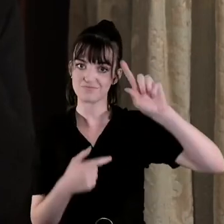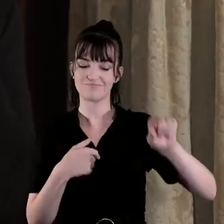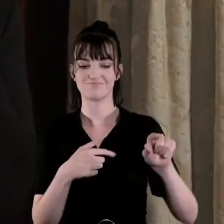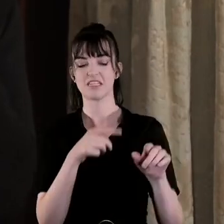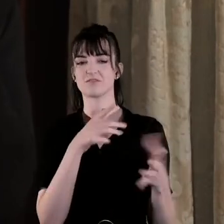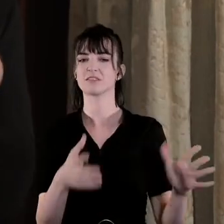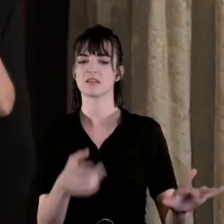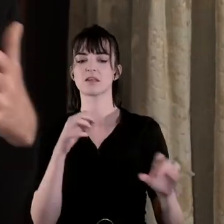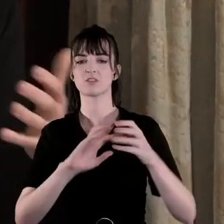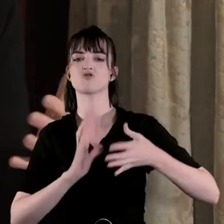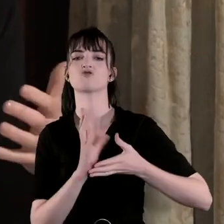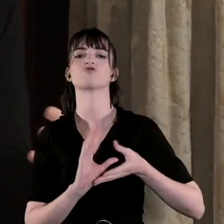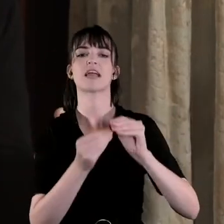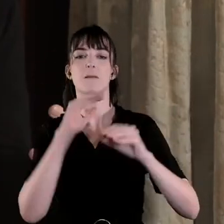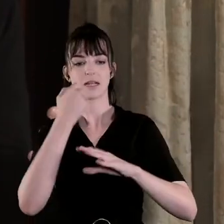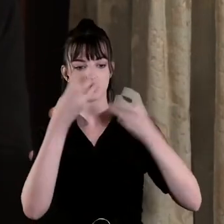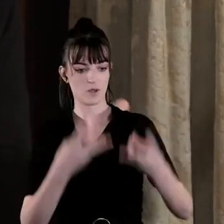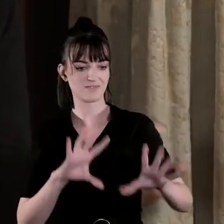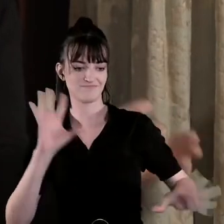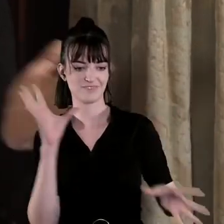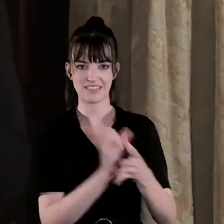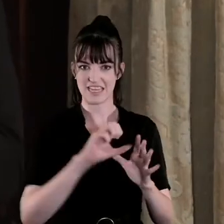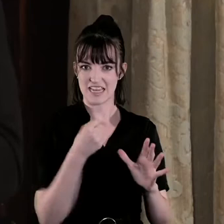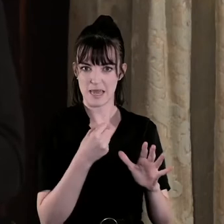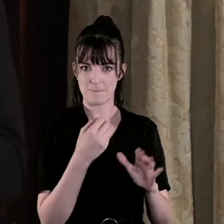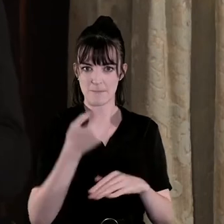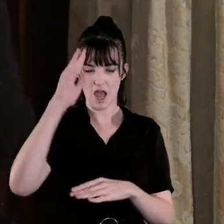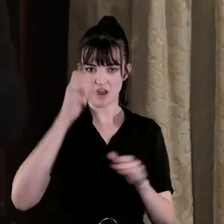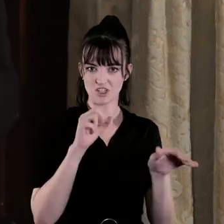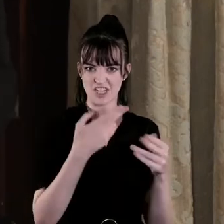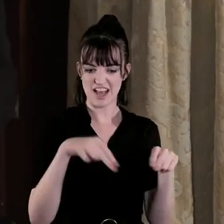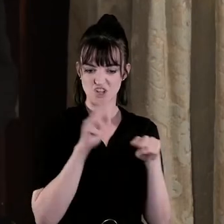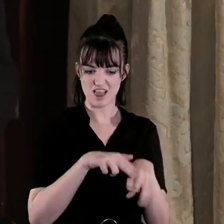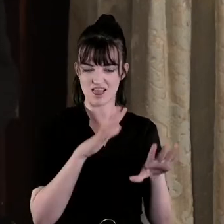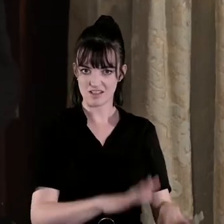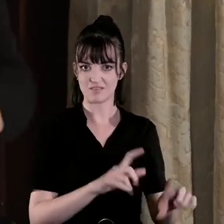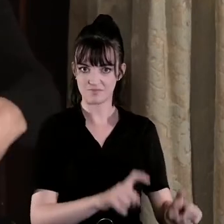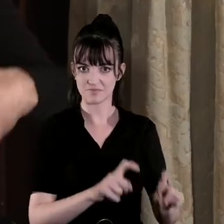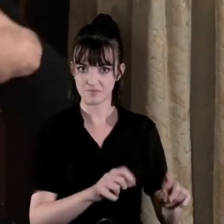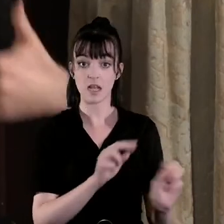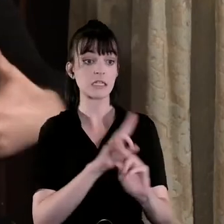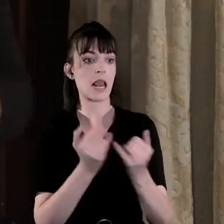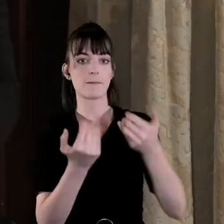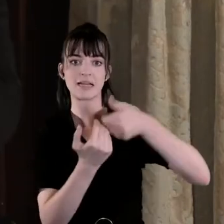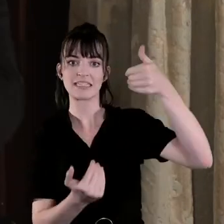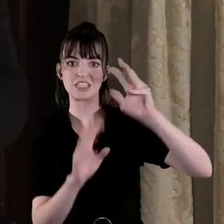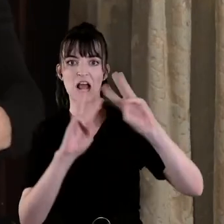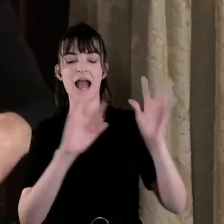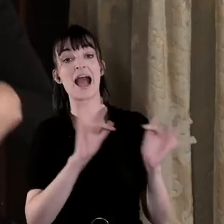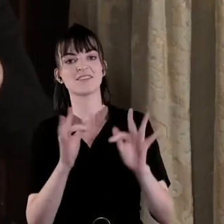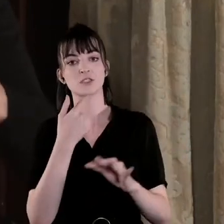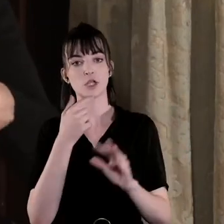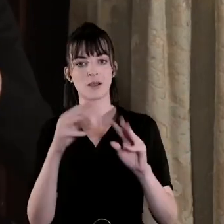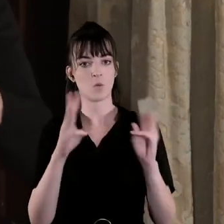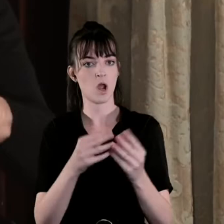independence within a reconfigured imperial framework it's not like the partitions that you get in post-second world war when it's a kind of a cut and run policy